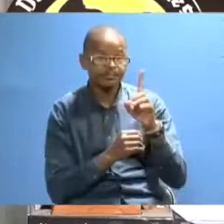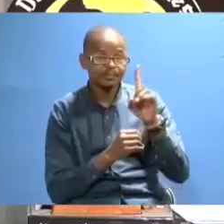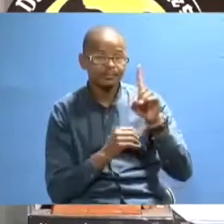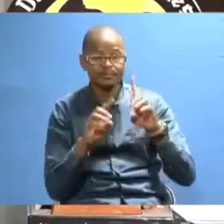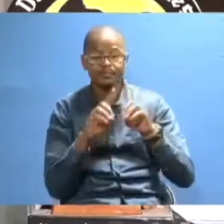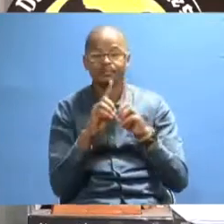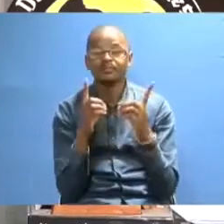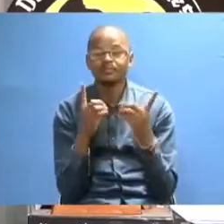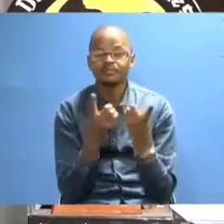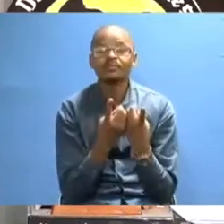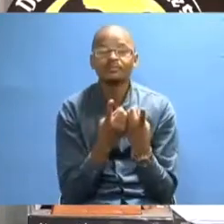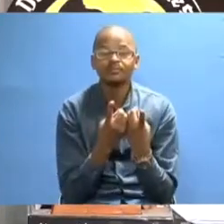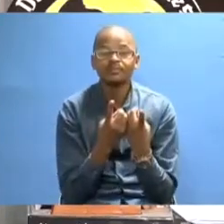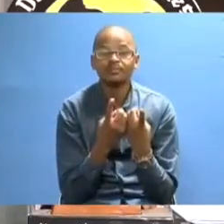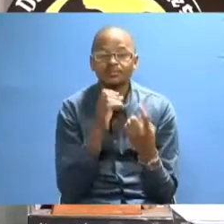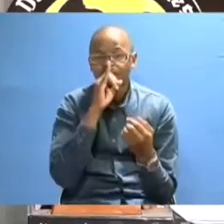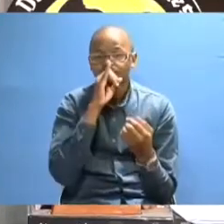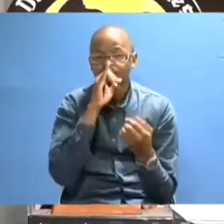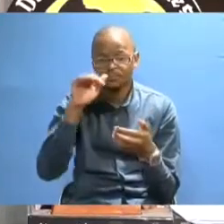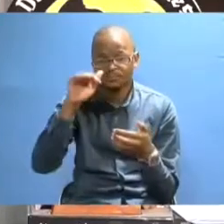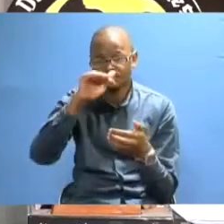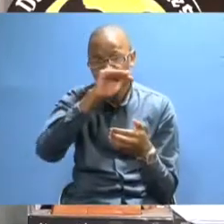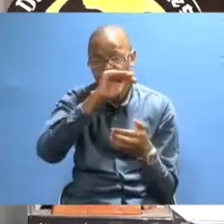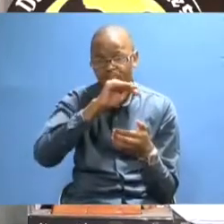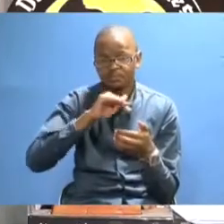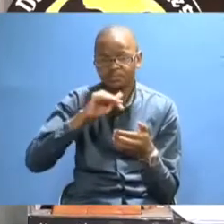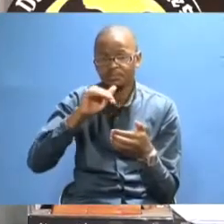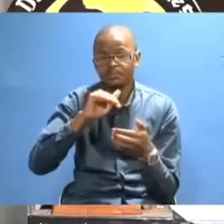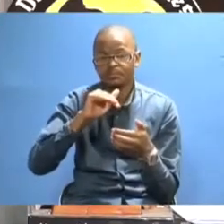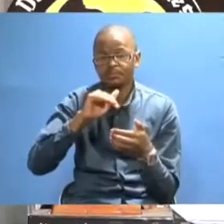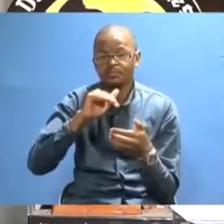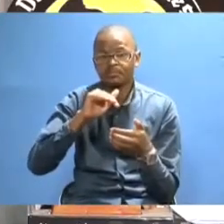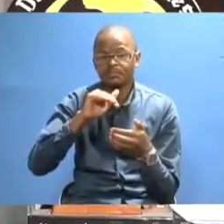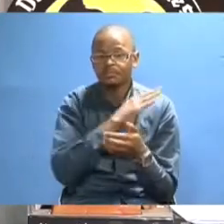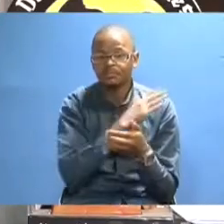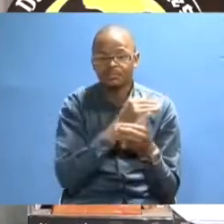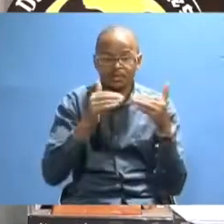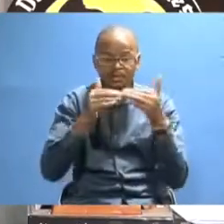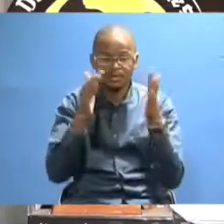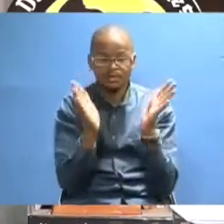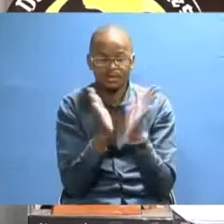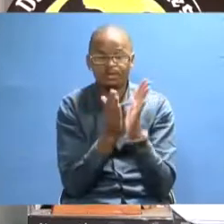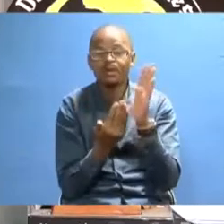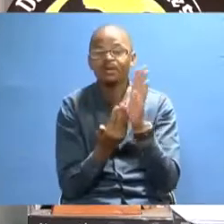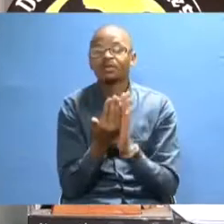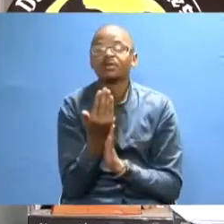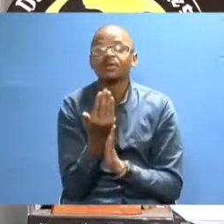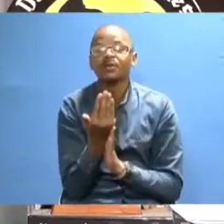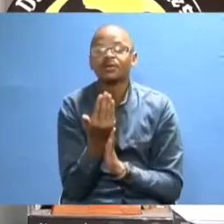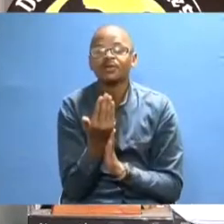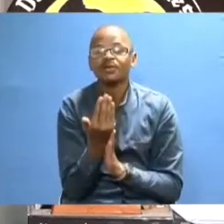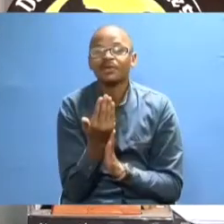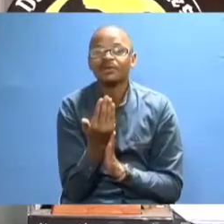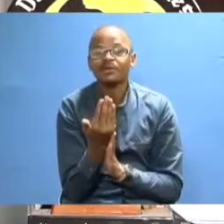and Community Development,